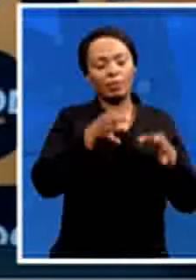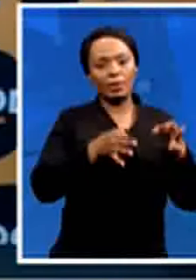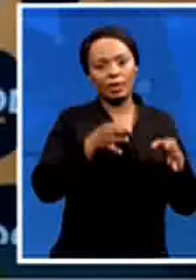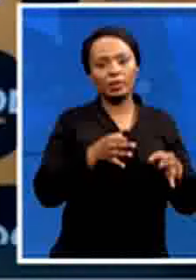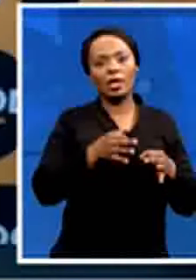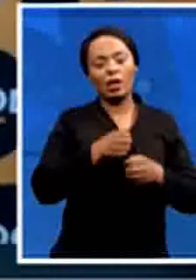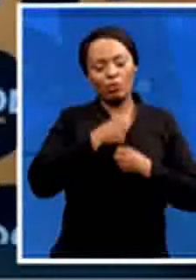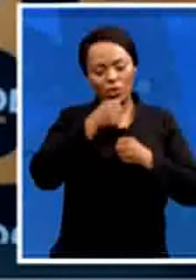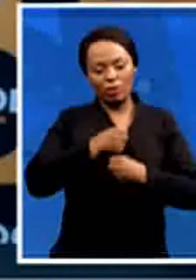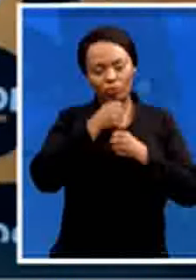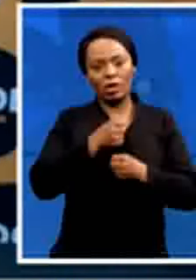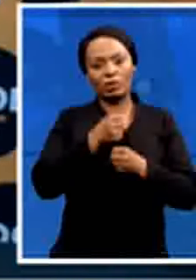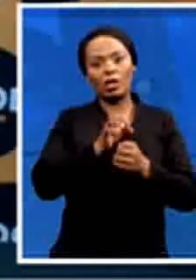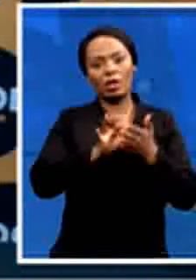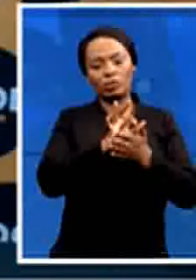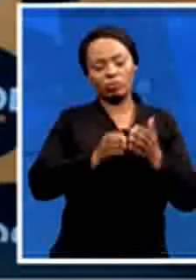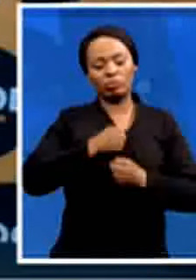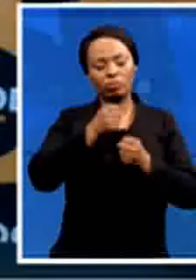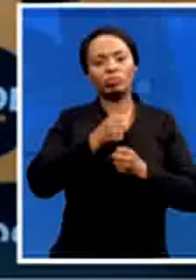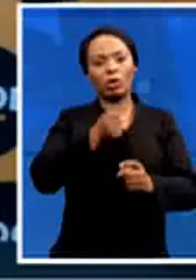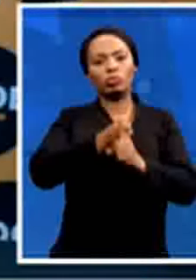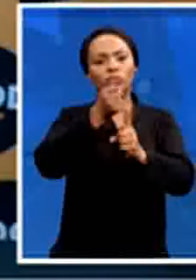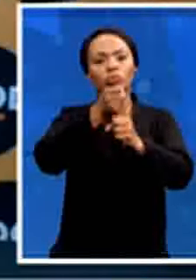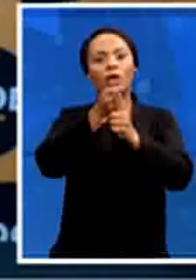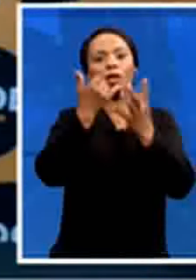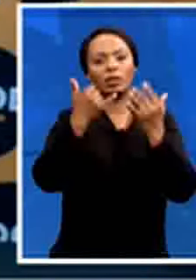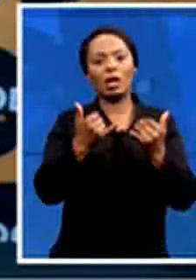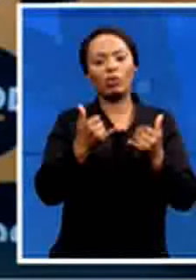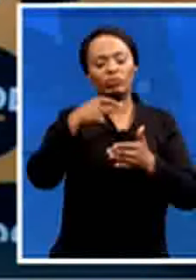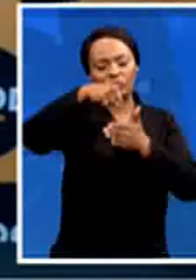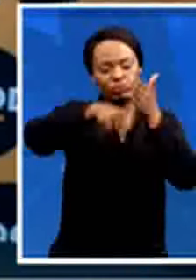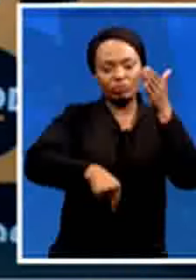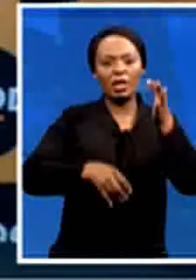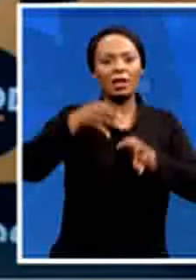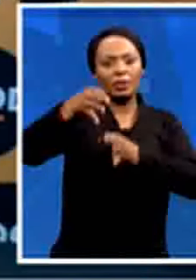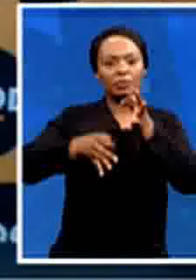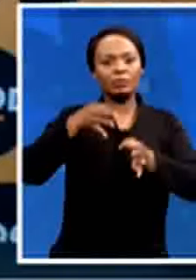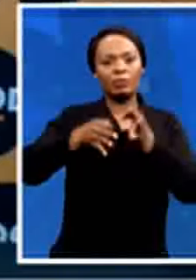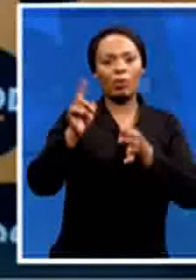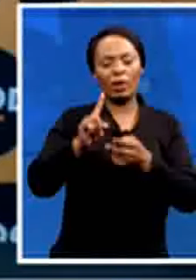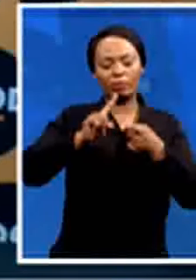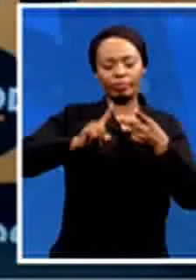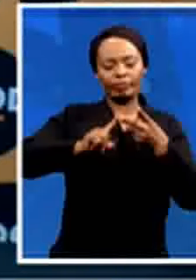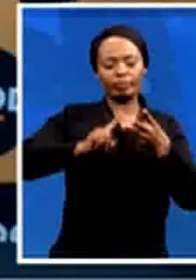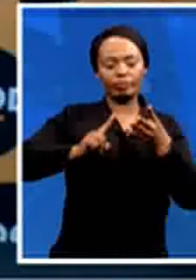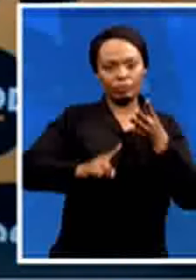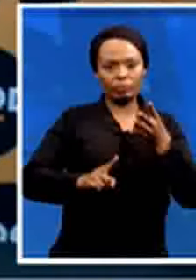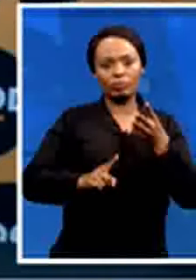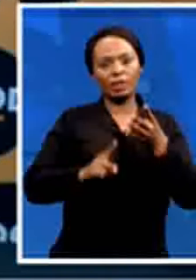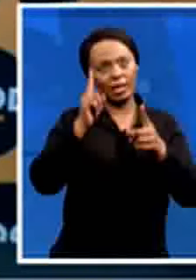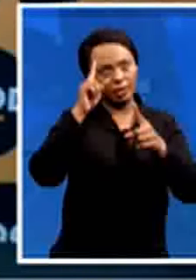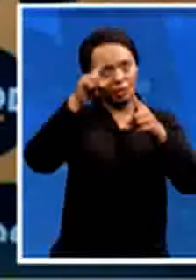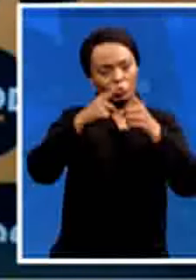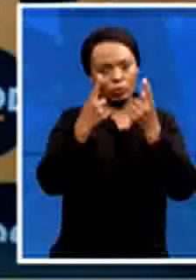a summary of what it uh contains uh patricia delilde talking to us uh saying that it's one of the youngest political parties